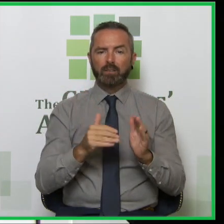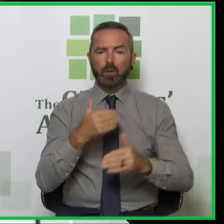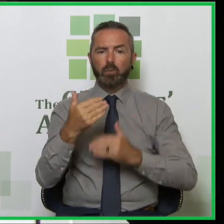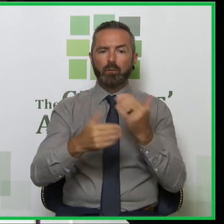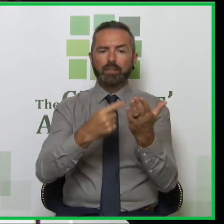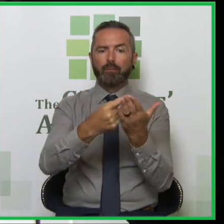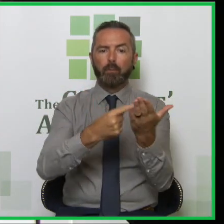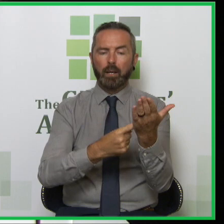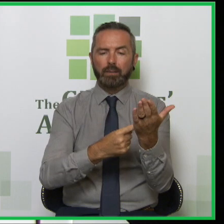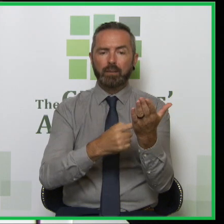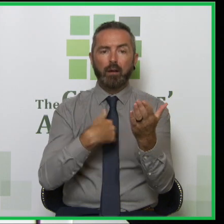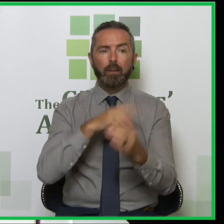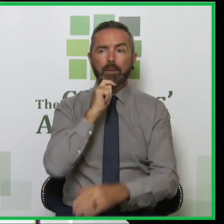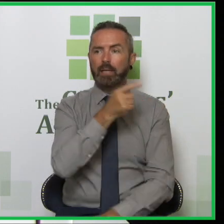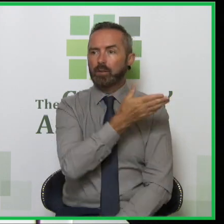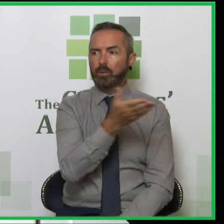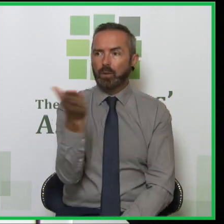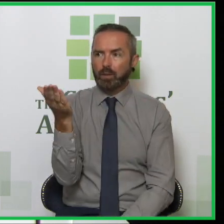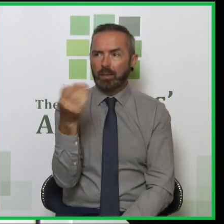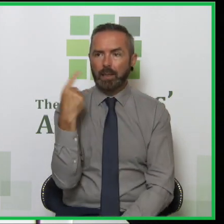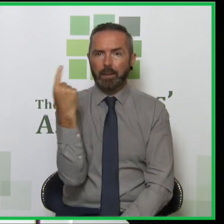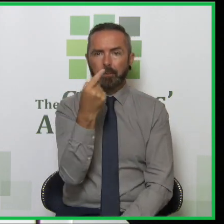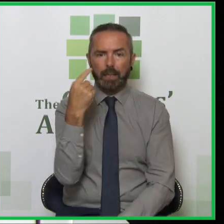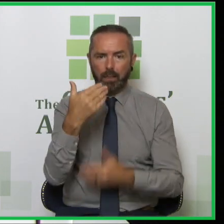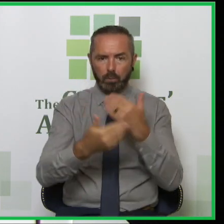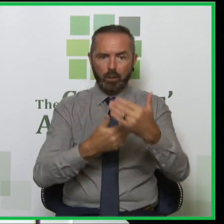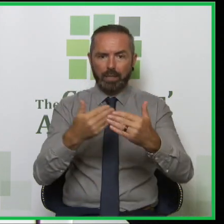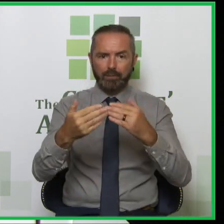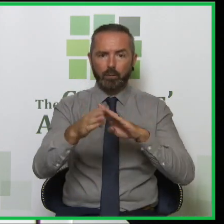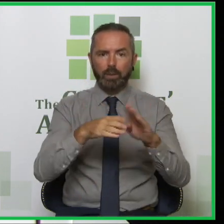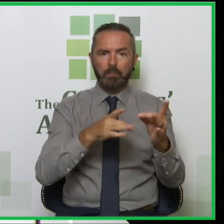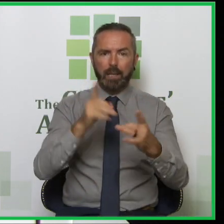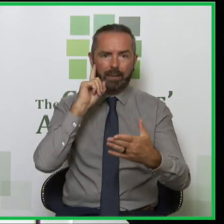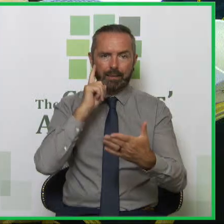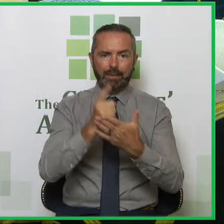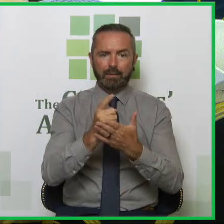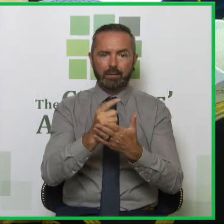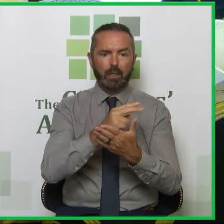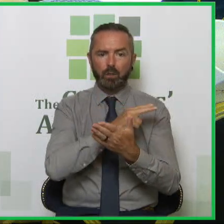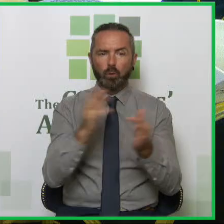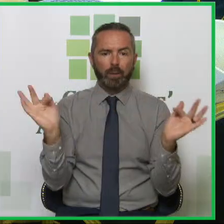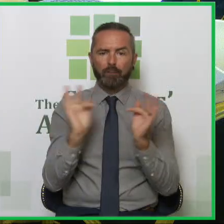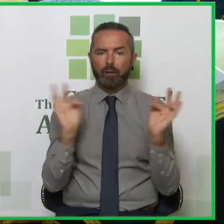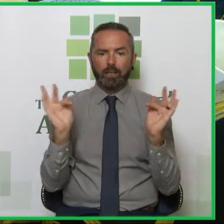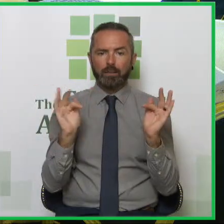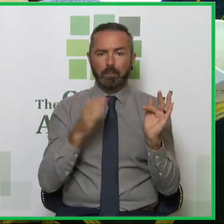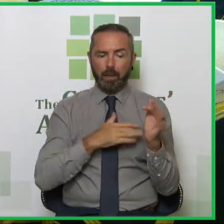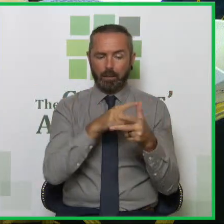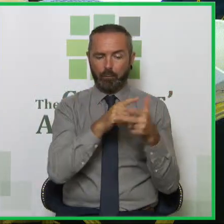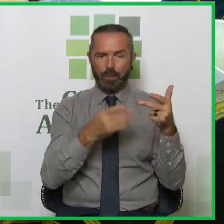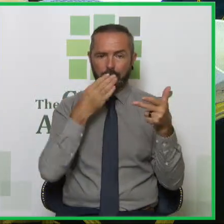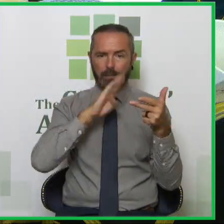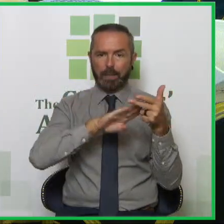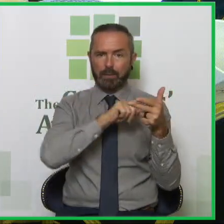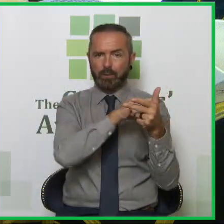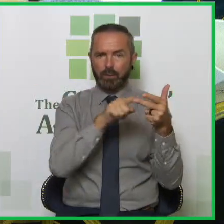So I'm going to say to you, be progressive in your policy-making decisions. Do not be afraid. These are my three messages